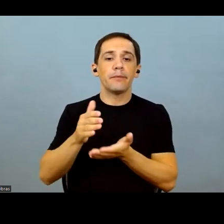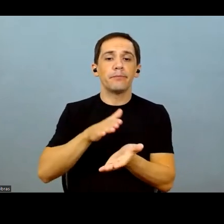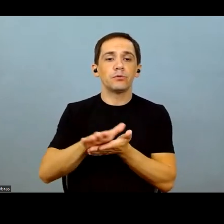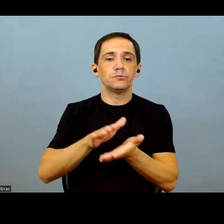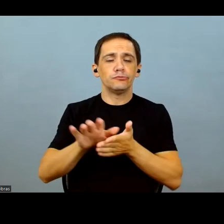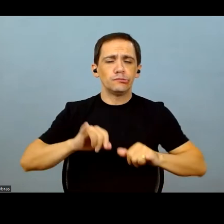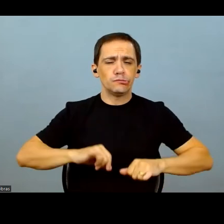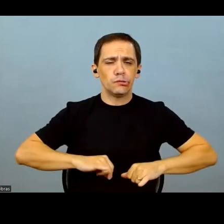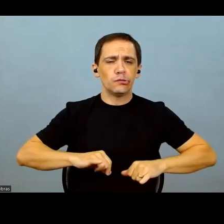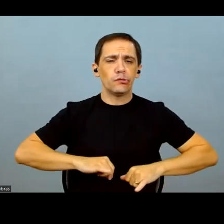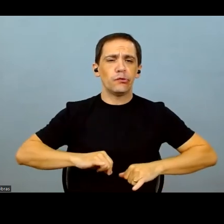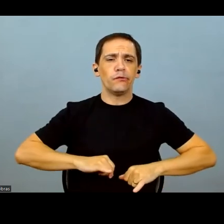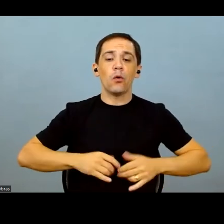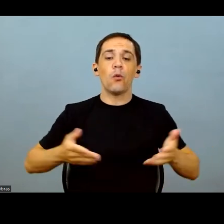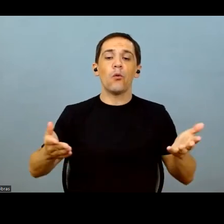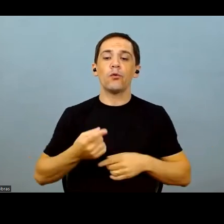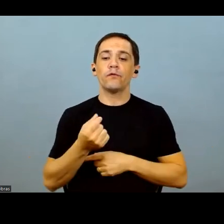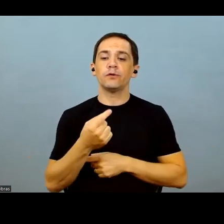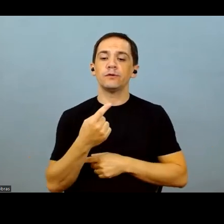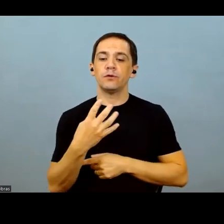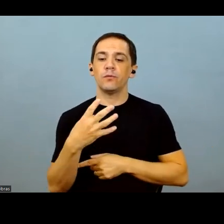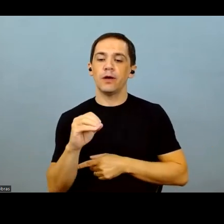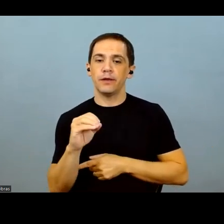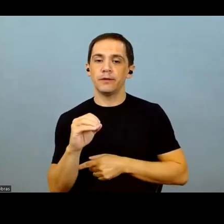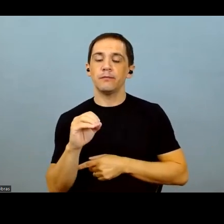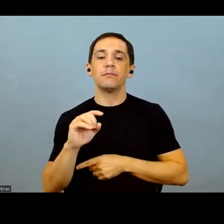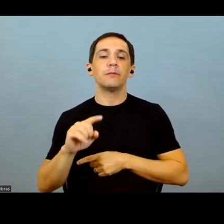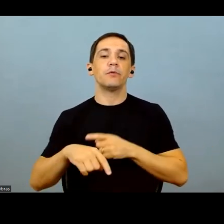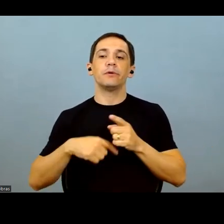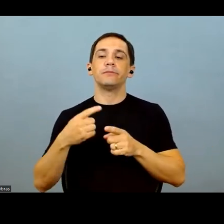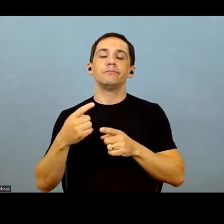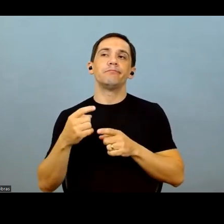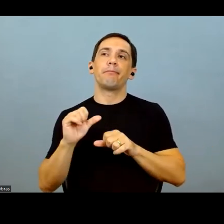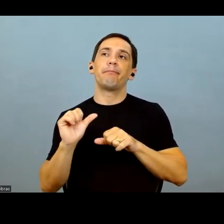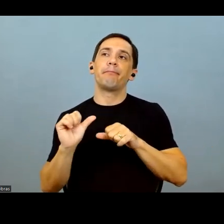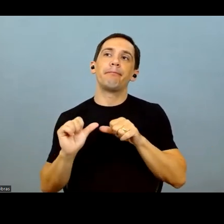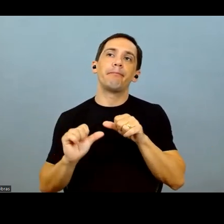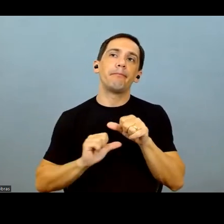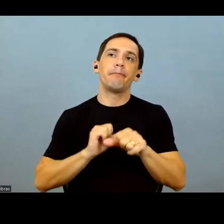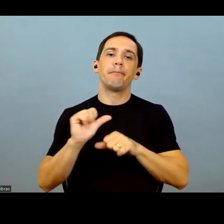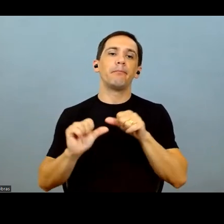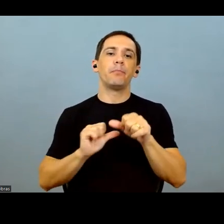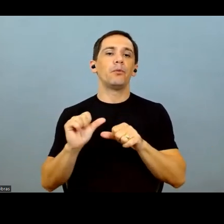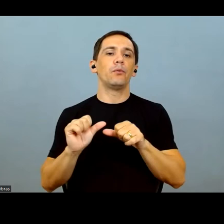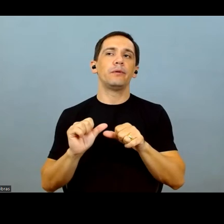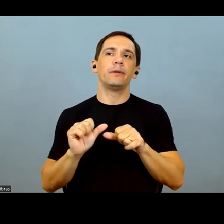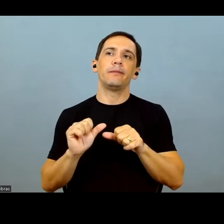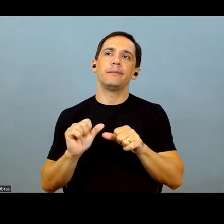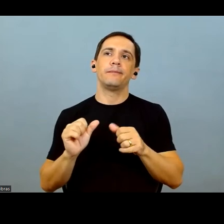reason slows down. And now the spot price, which is 120